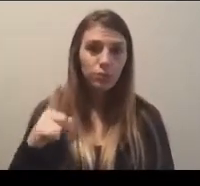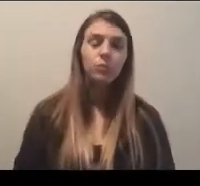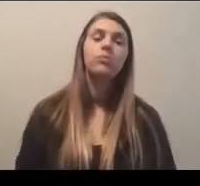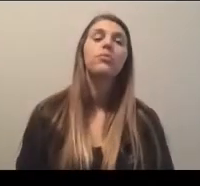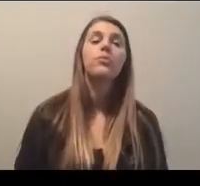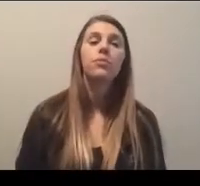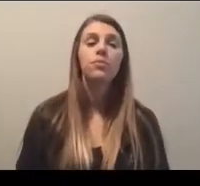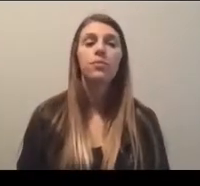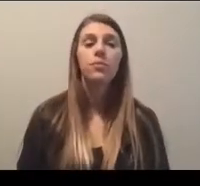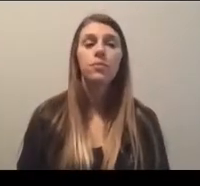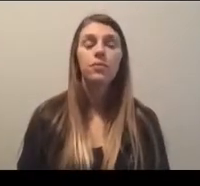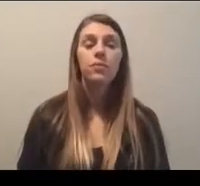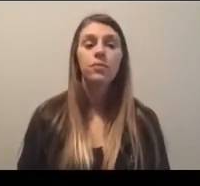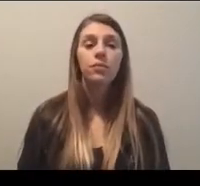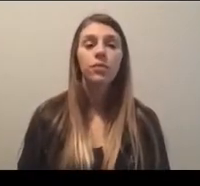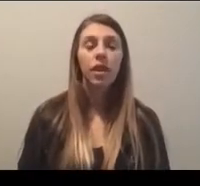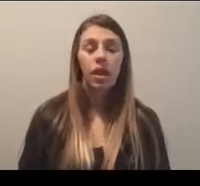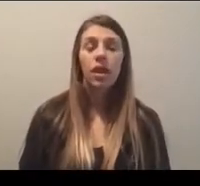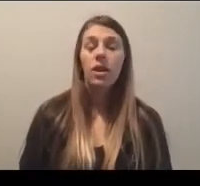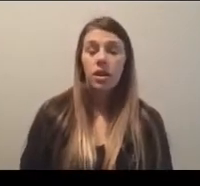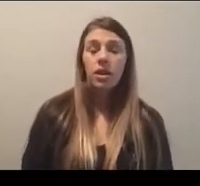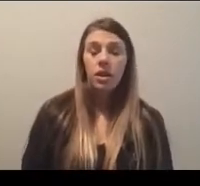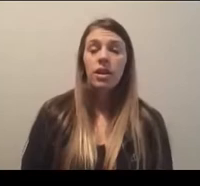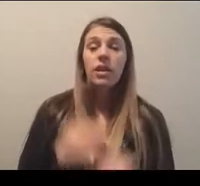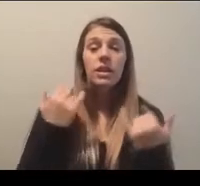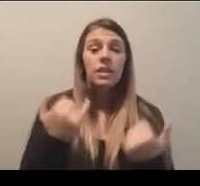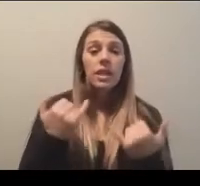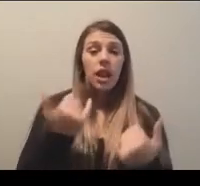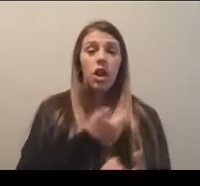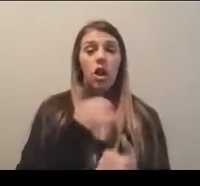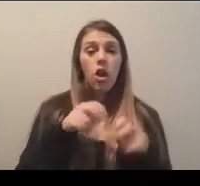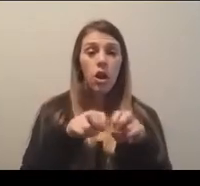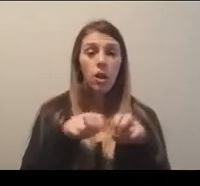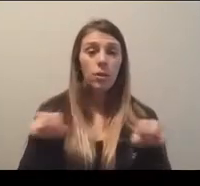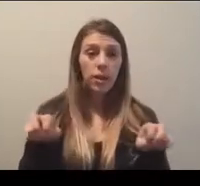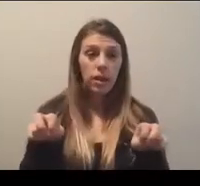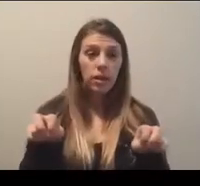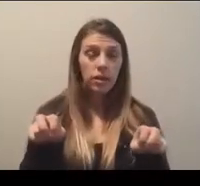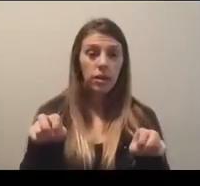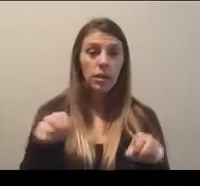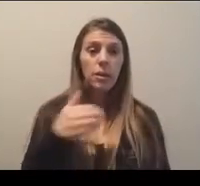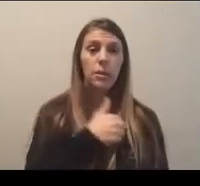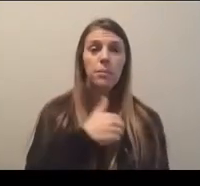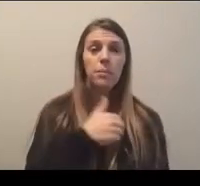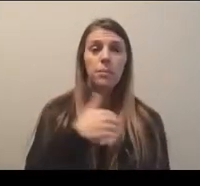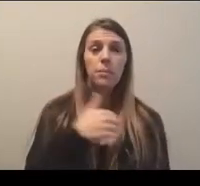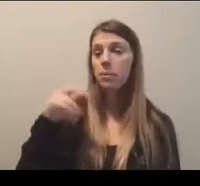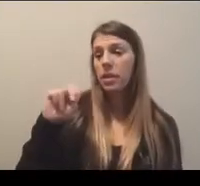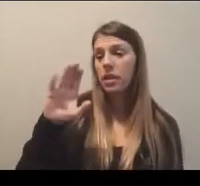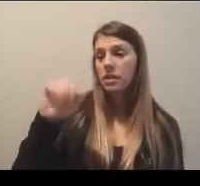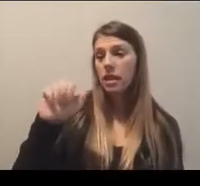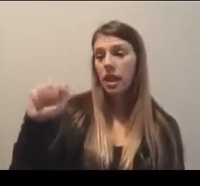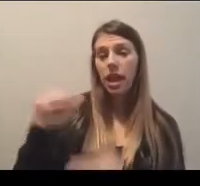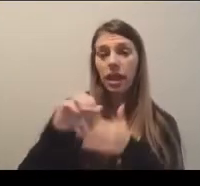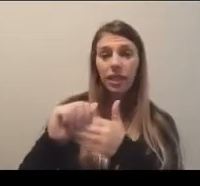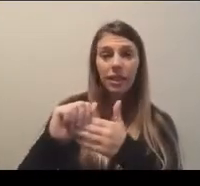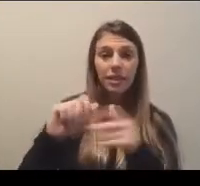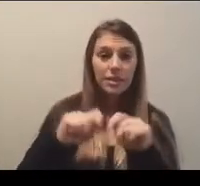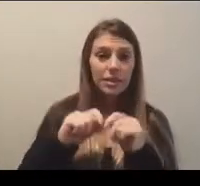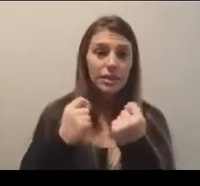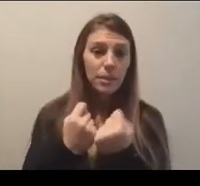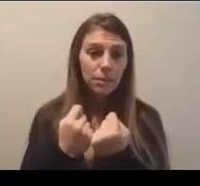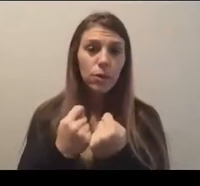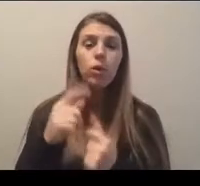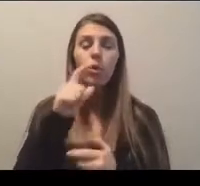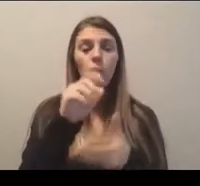I'm very glad to have with me today and serving as our panelists, members of the NCAA leadership team who